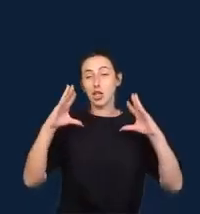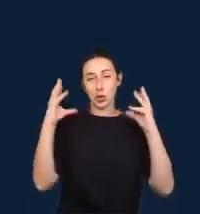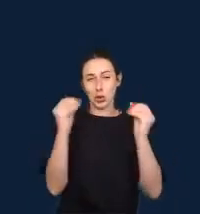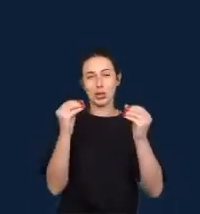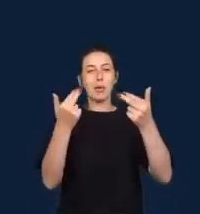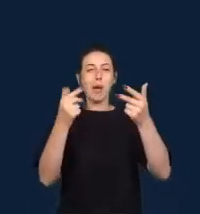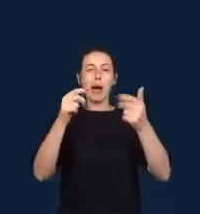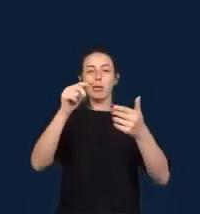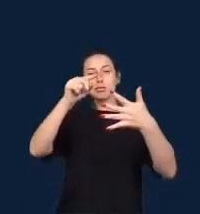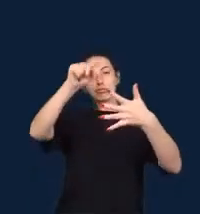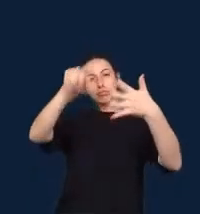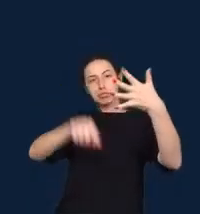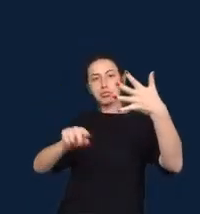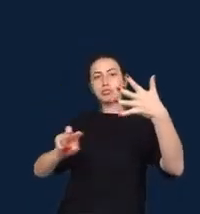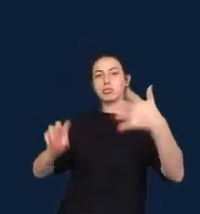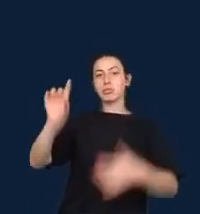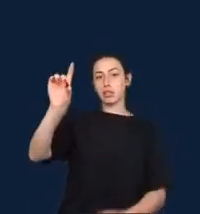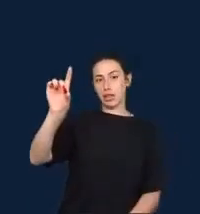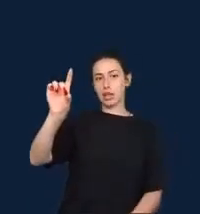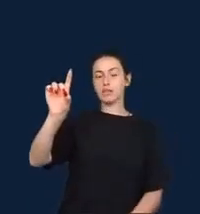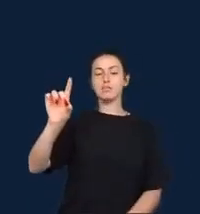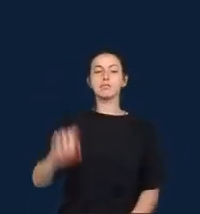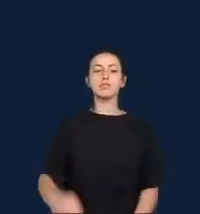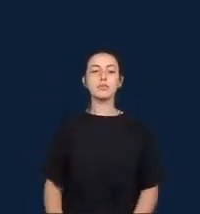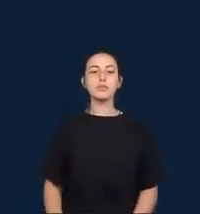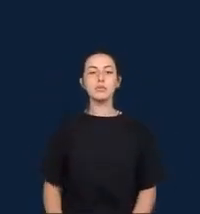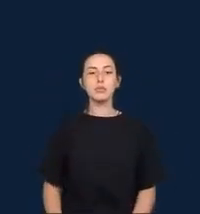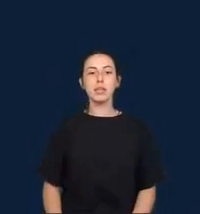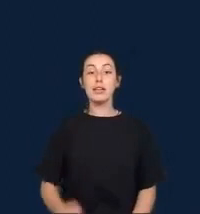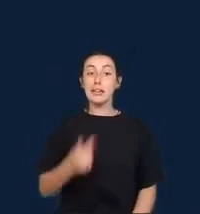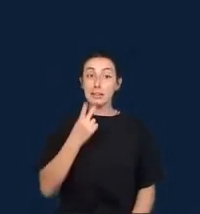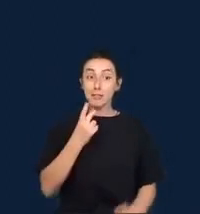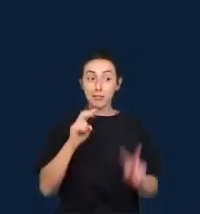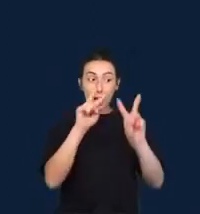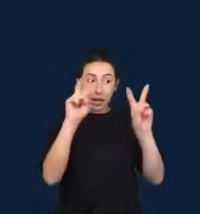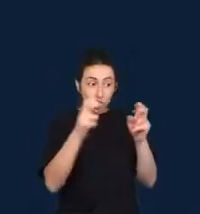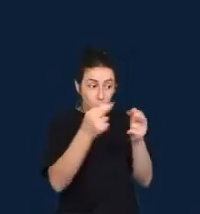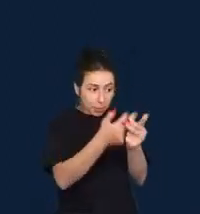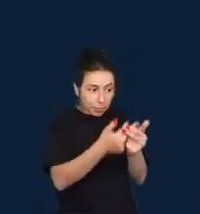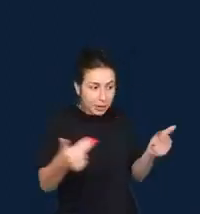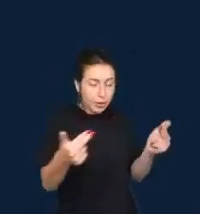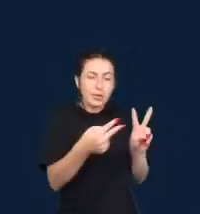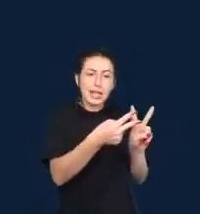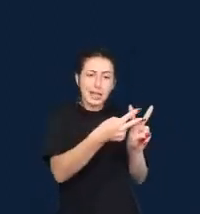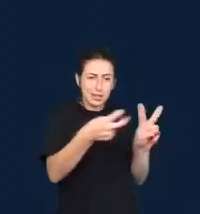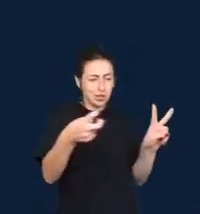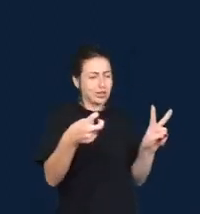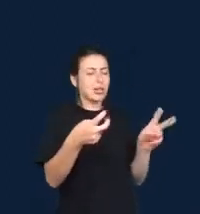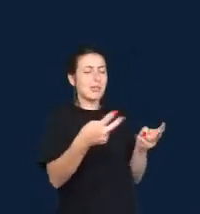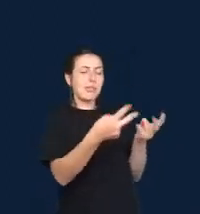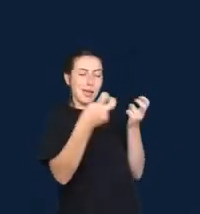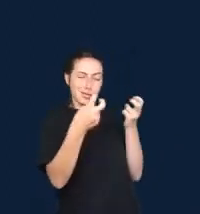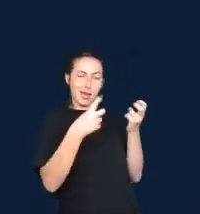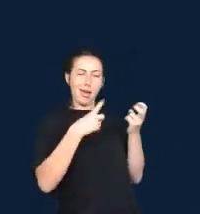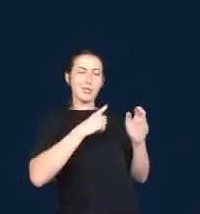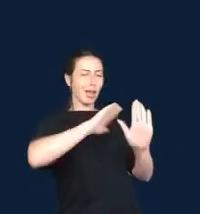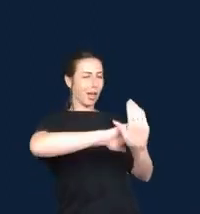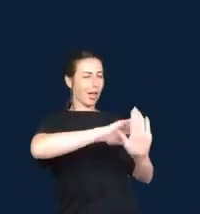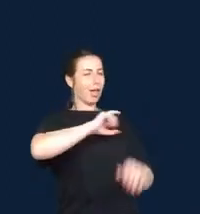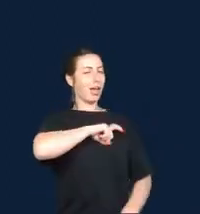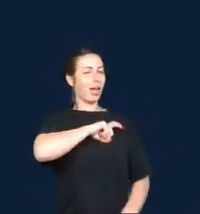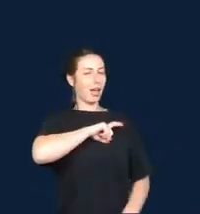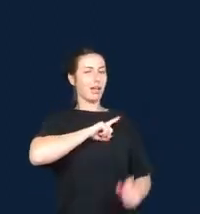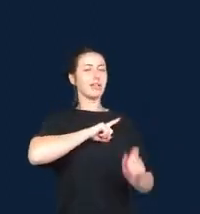in negative health education poverty and incarceration rates and which have negative